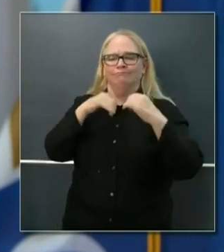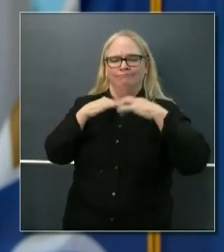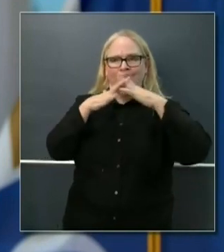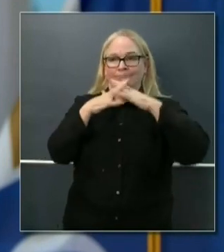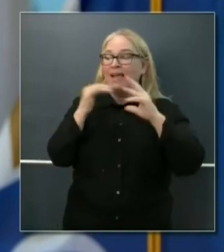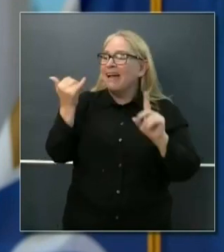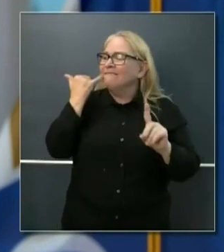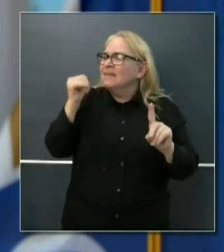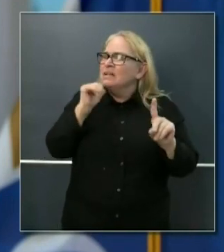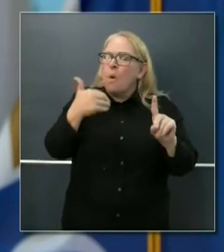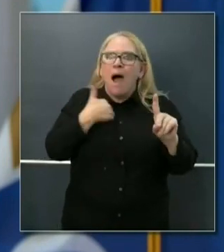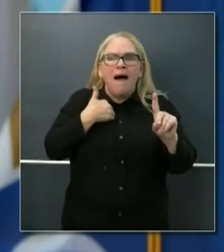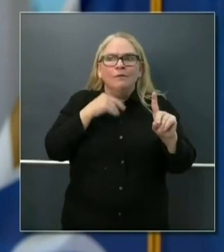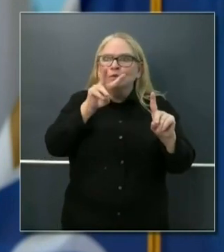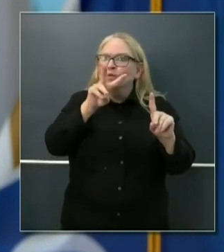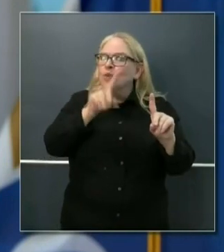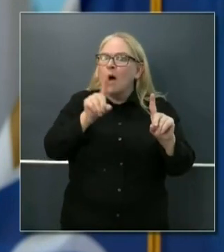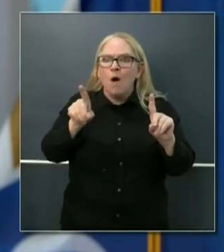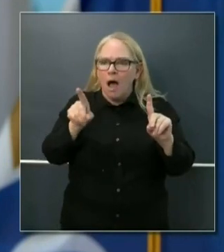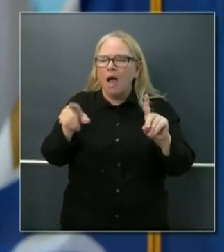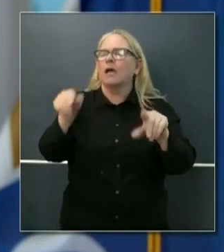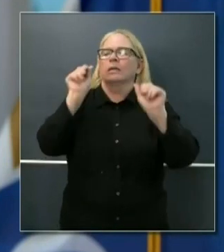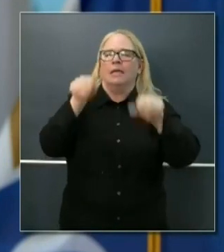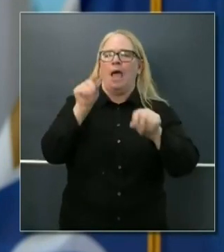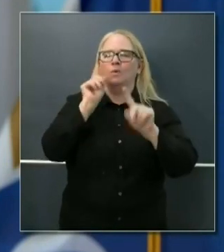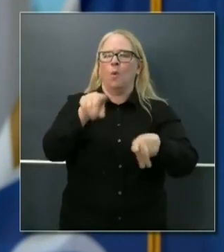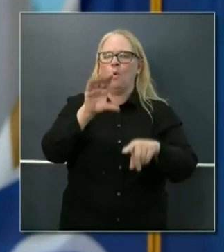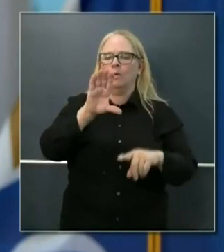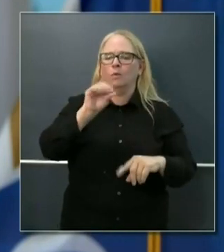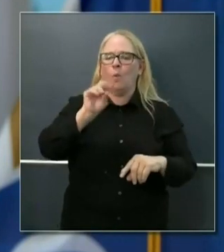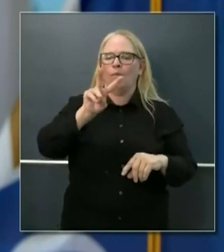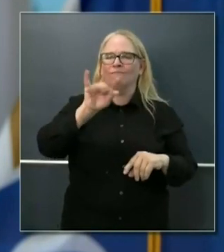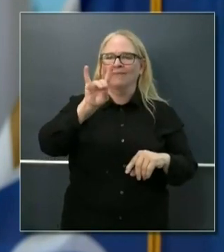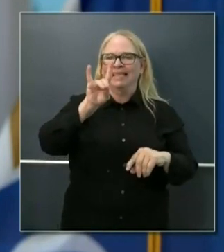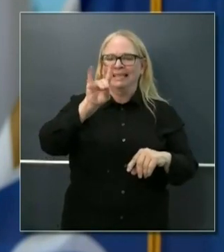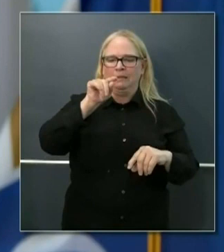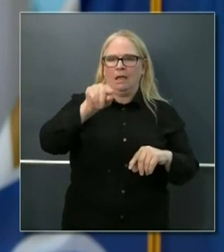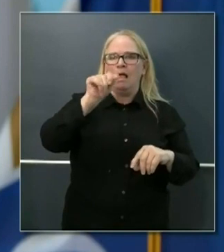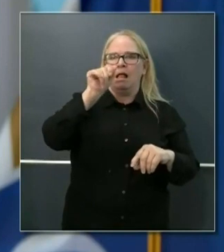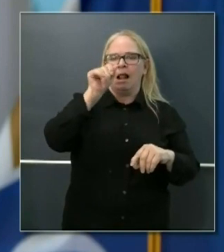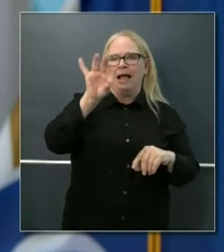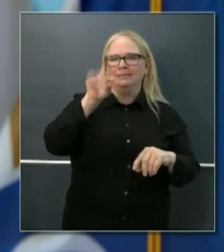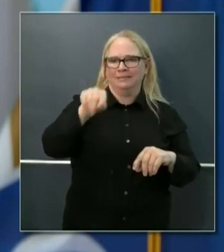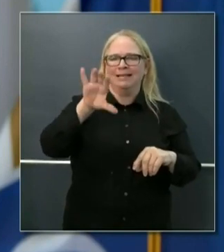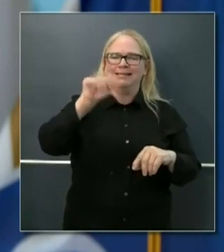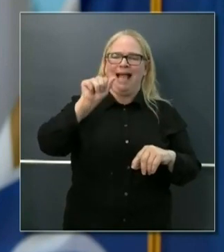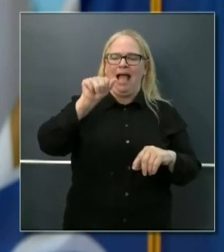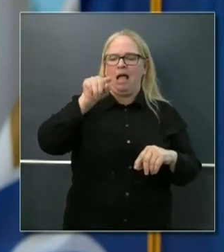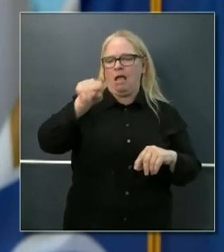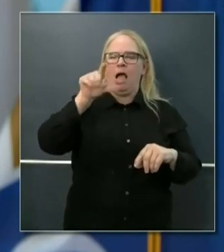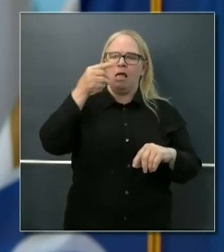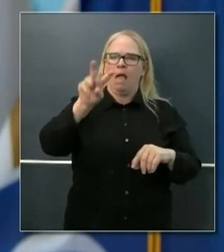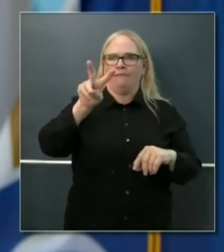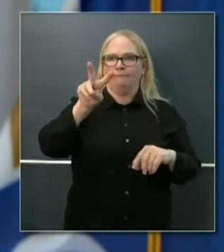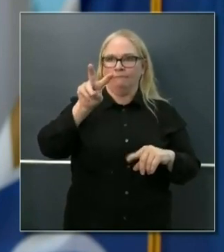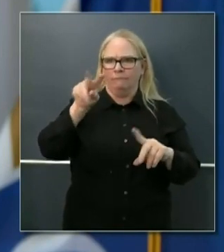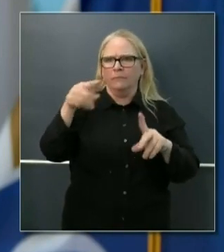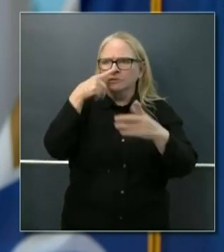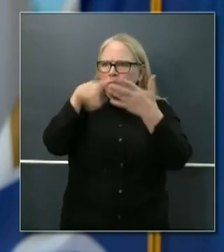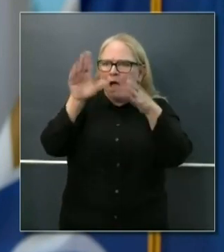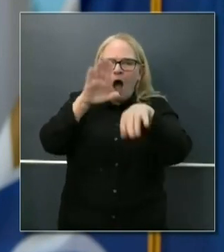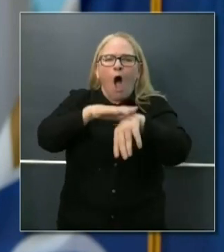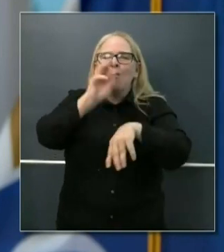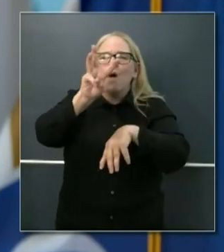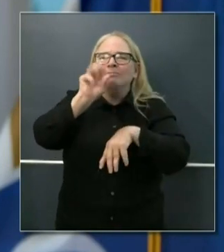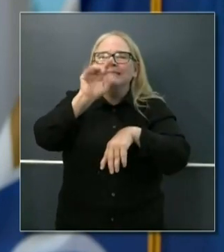go to our COVID19.ca.gov website. COVID19.ca.gov website. I'm